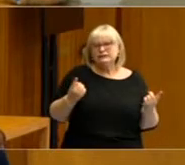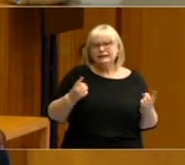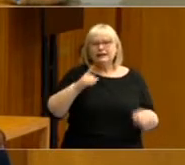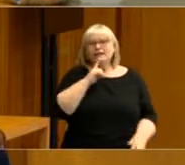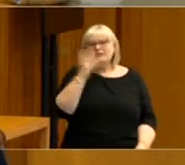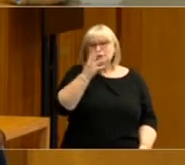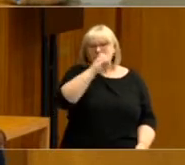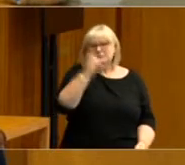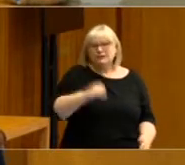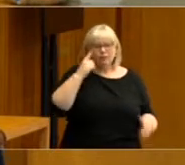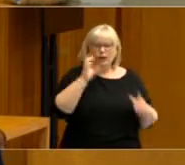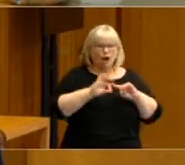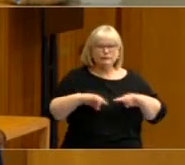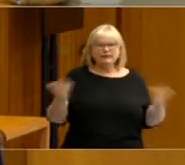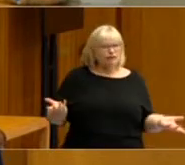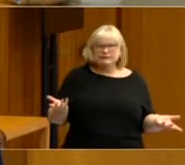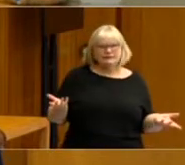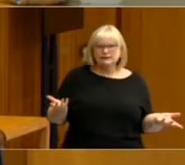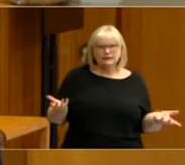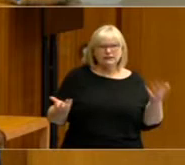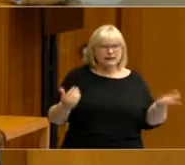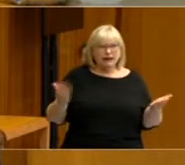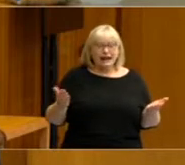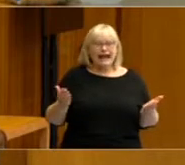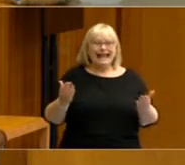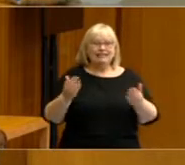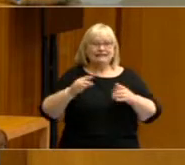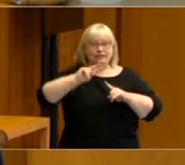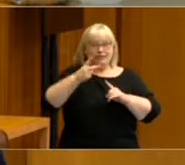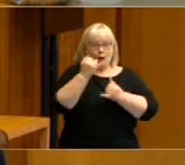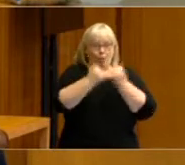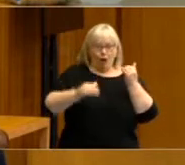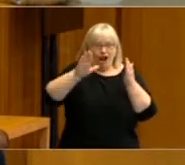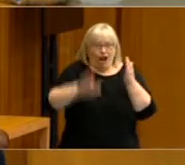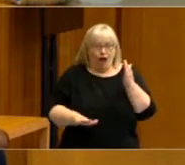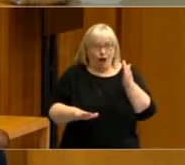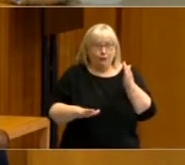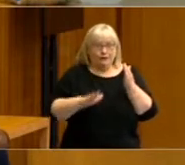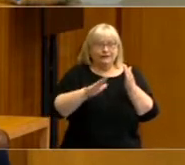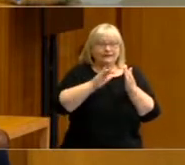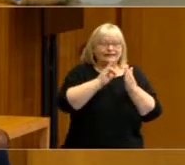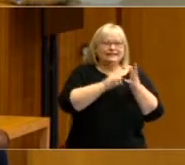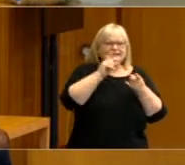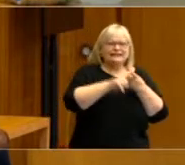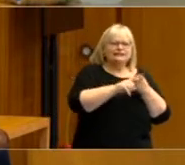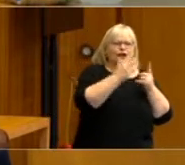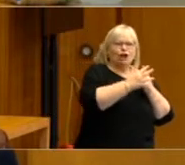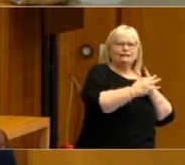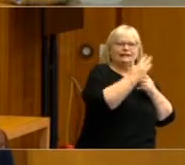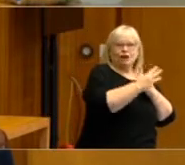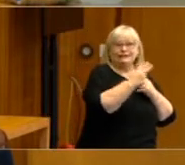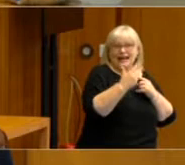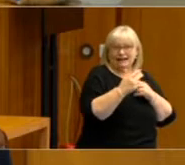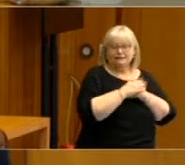14 percent. And that's the second lowest since 1990, the other one being the 1998 election, which I